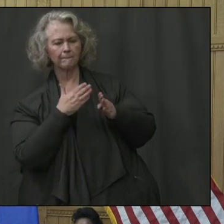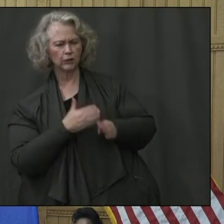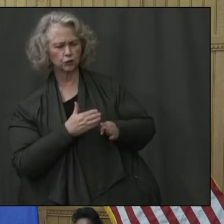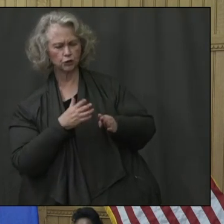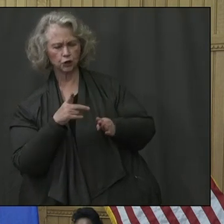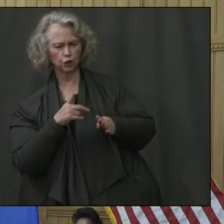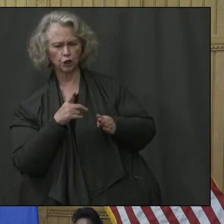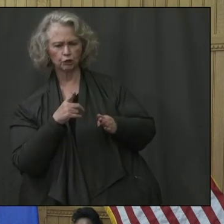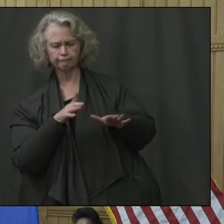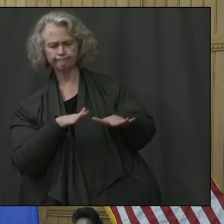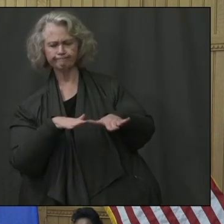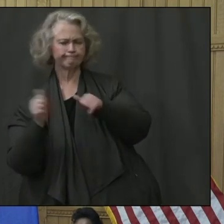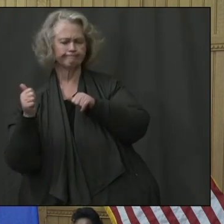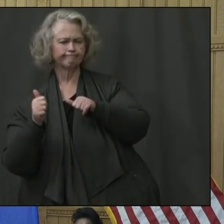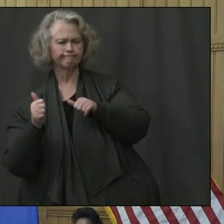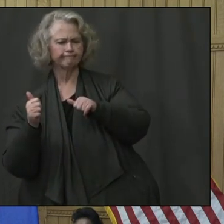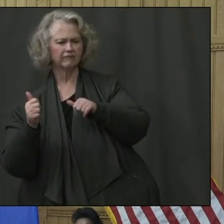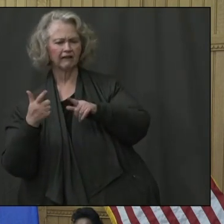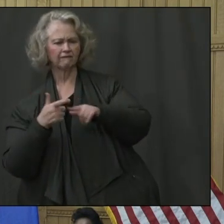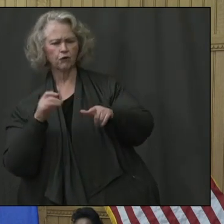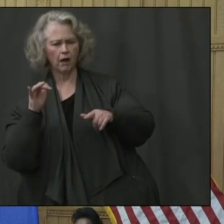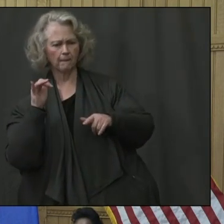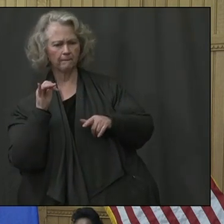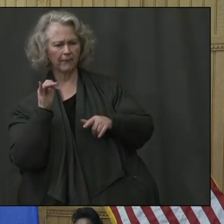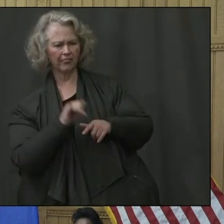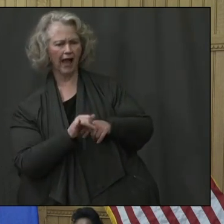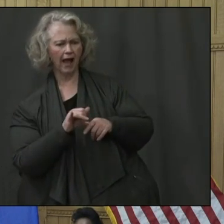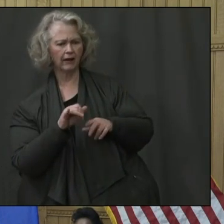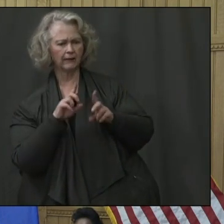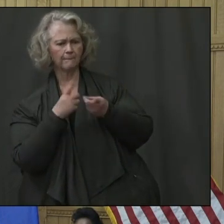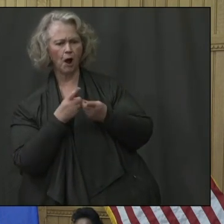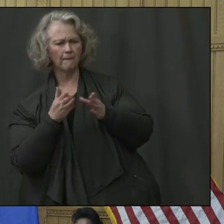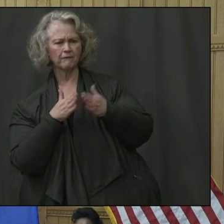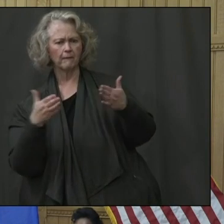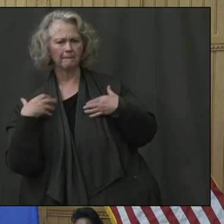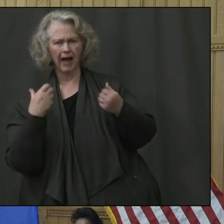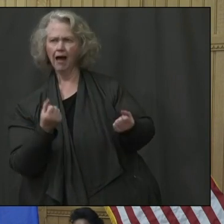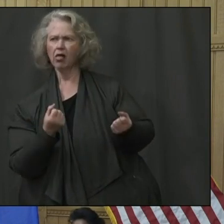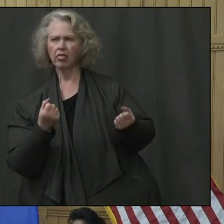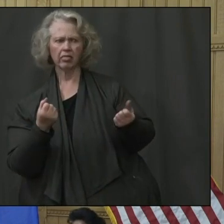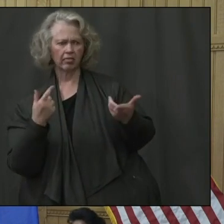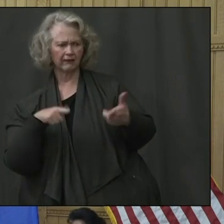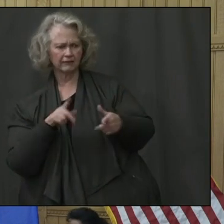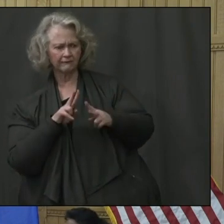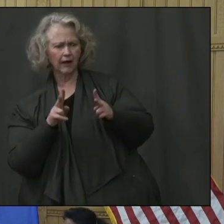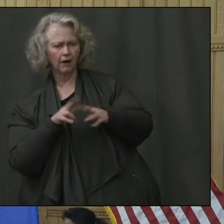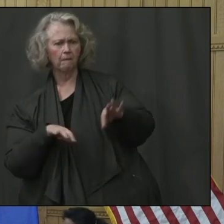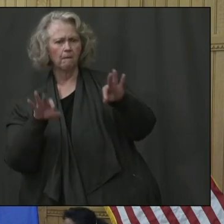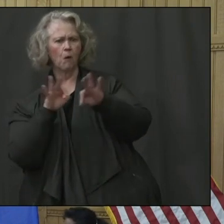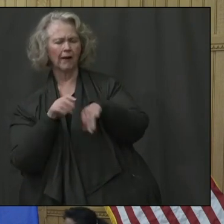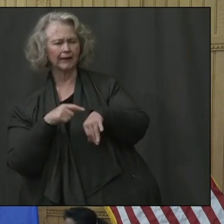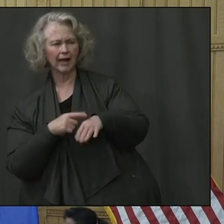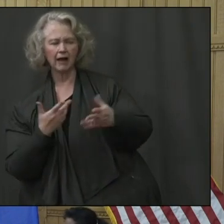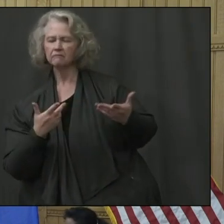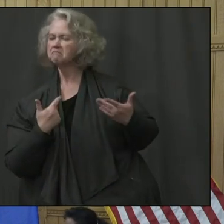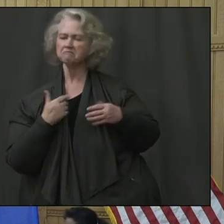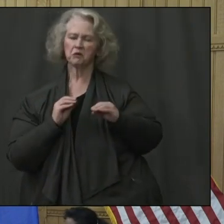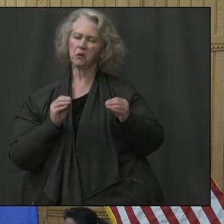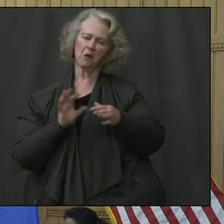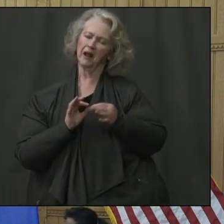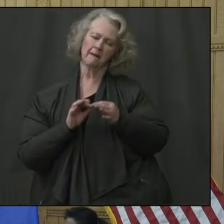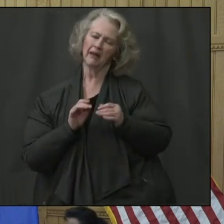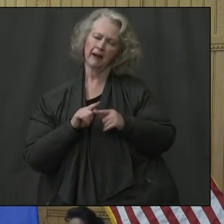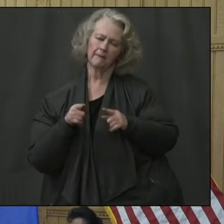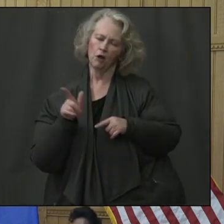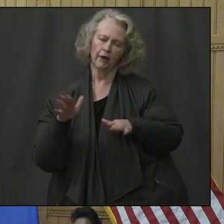great importance and great crisis, for lack of a better term? I don't have any comments on that